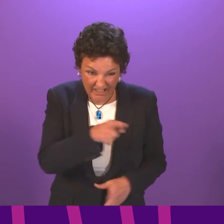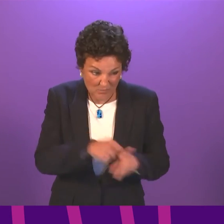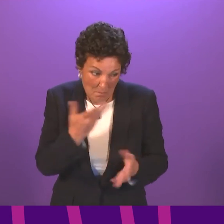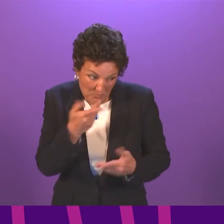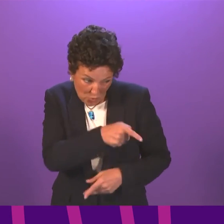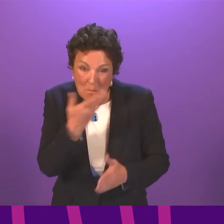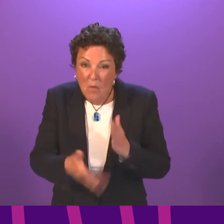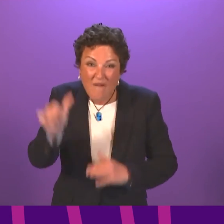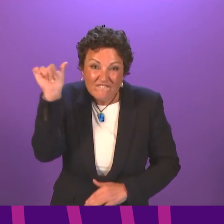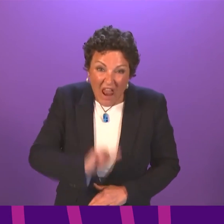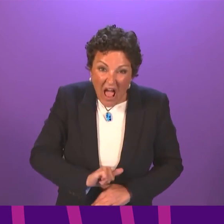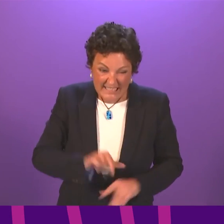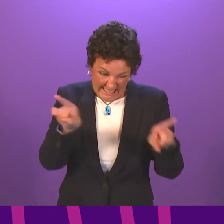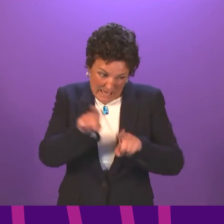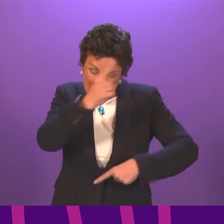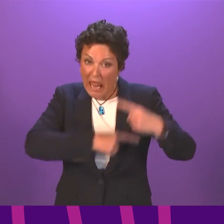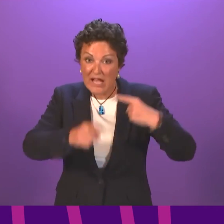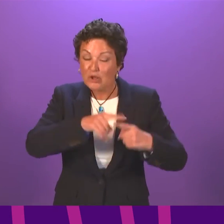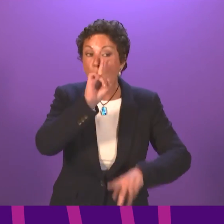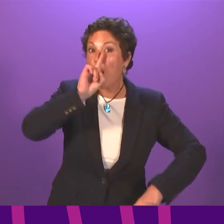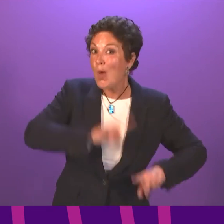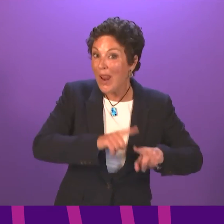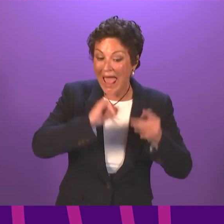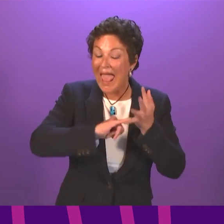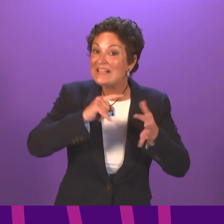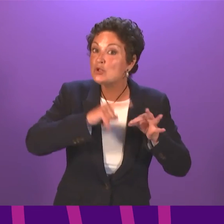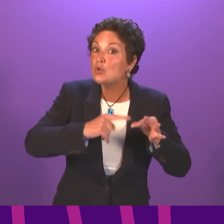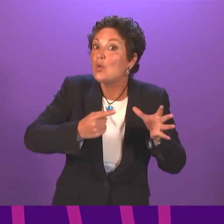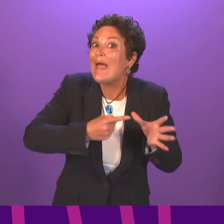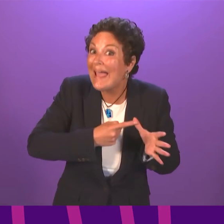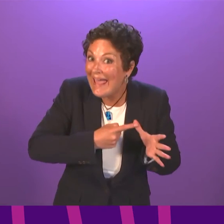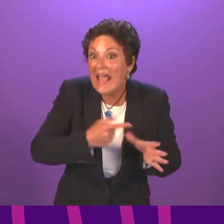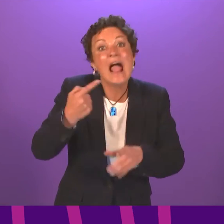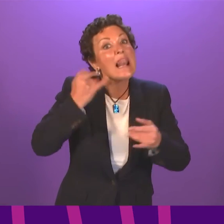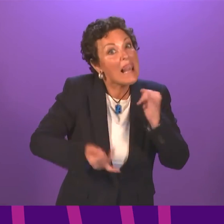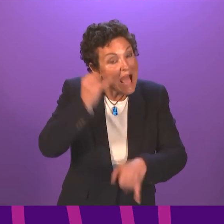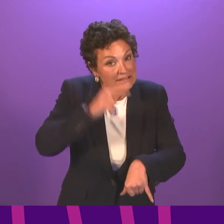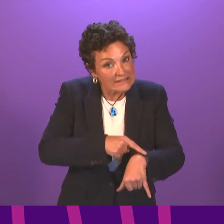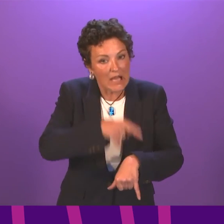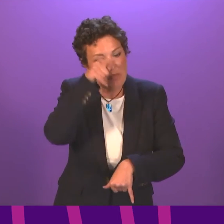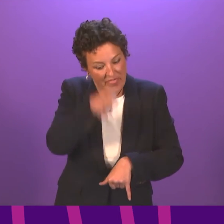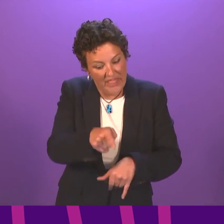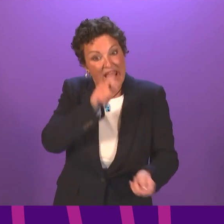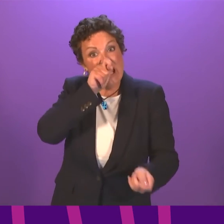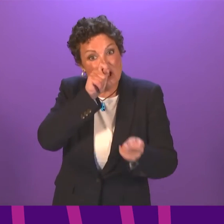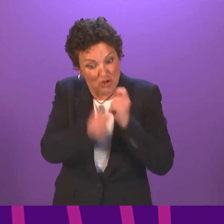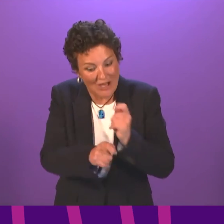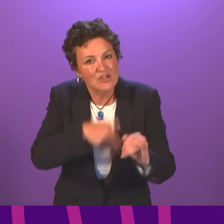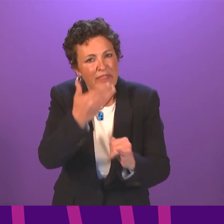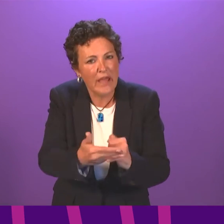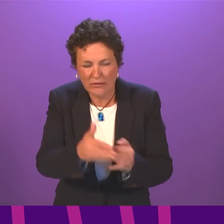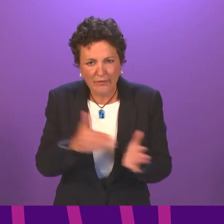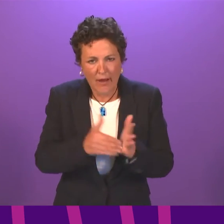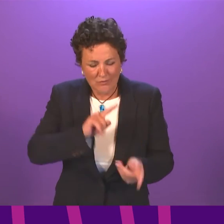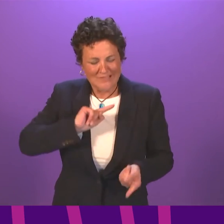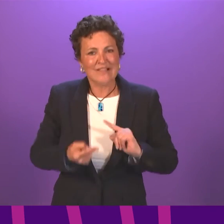Because instead of the SQE marking pupils down at the end of the process, the system will force teachers and schools to do it first. How on